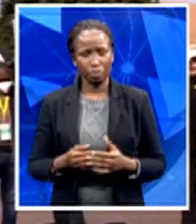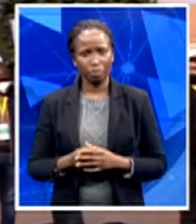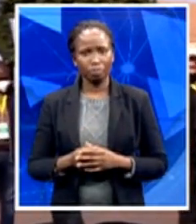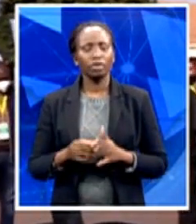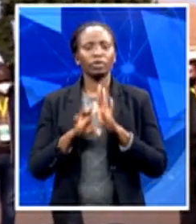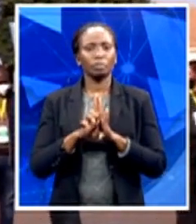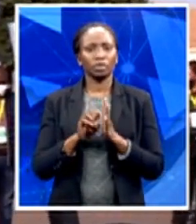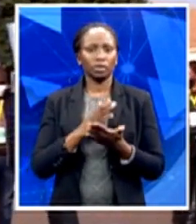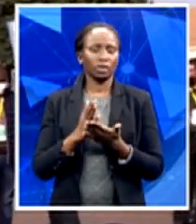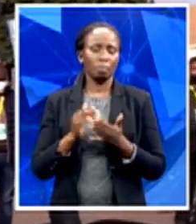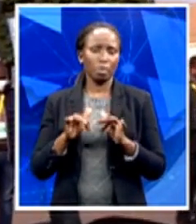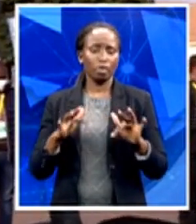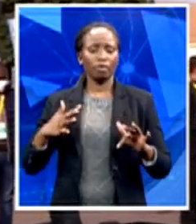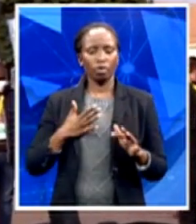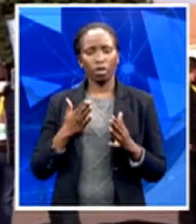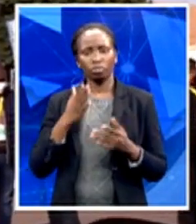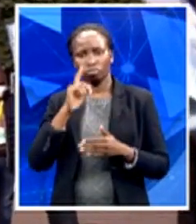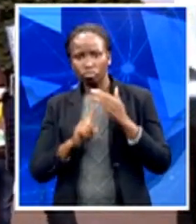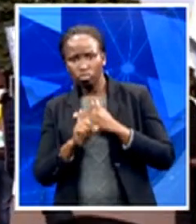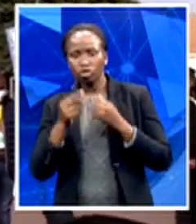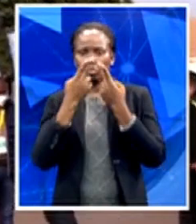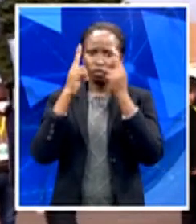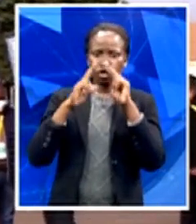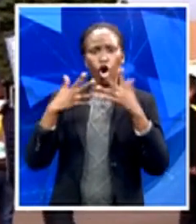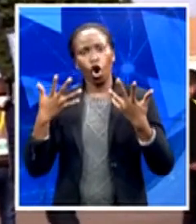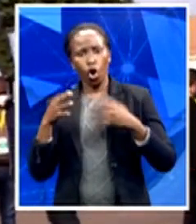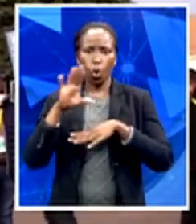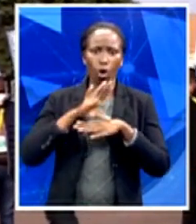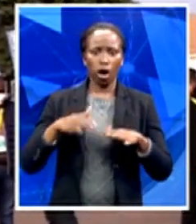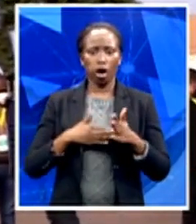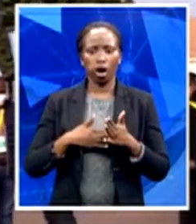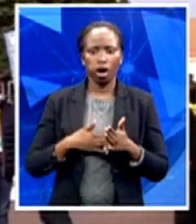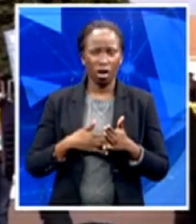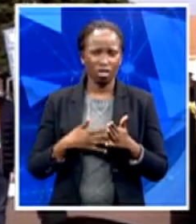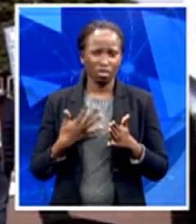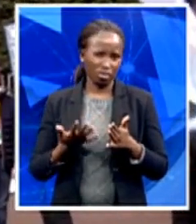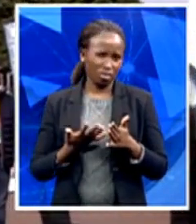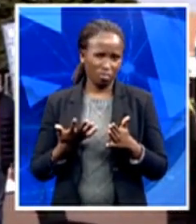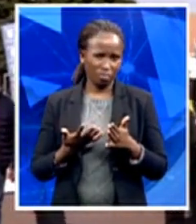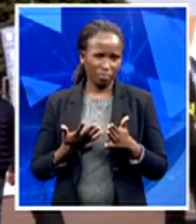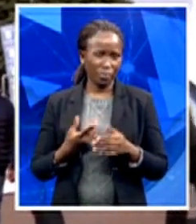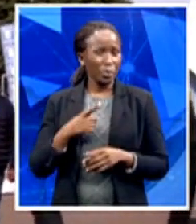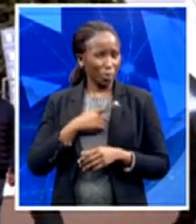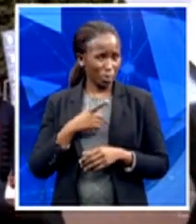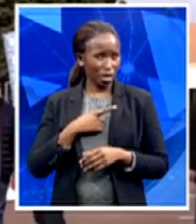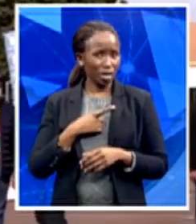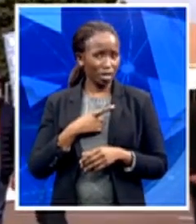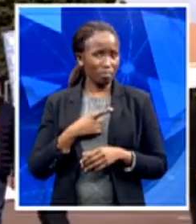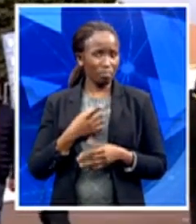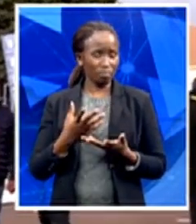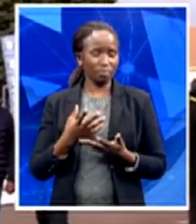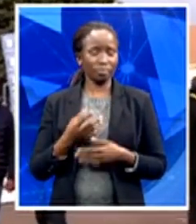Why is it taking so long for the government of South Africa to say to it that their dream is realized?